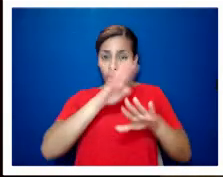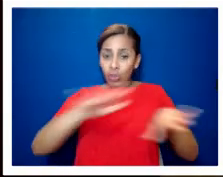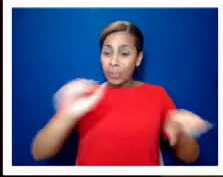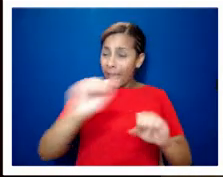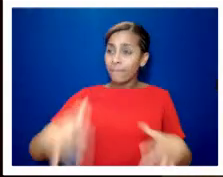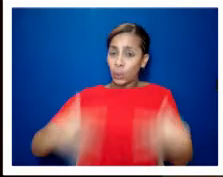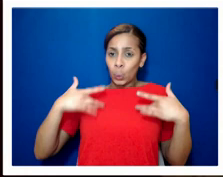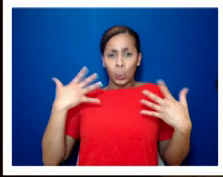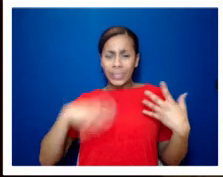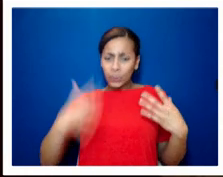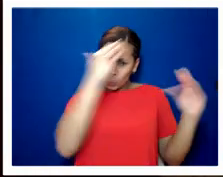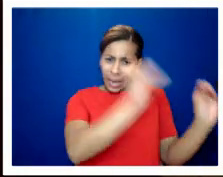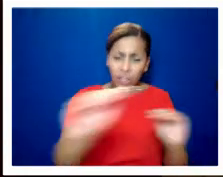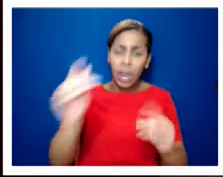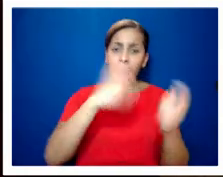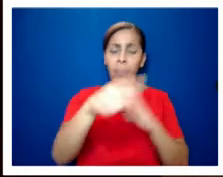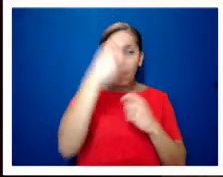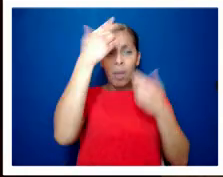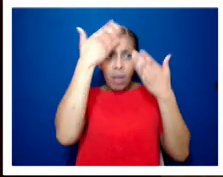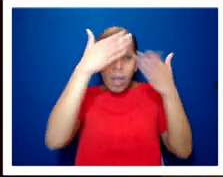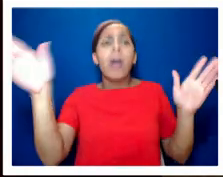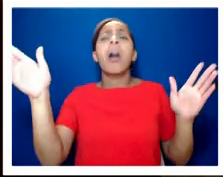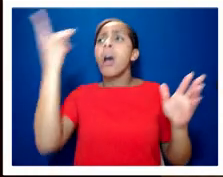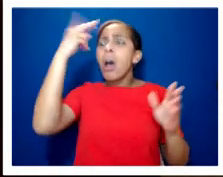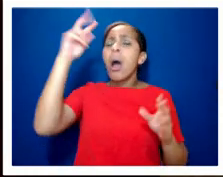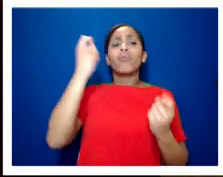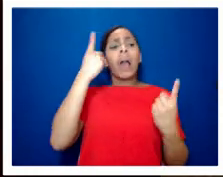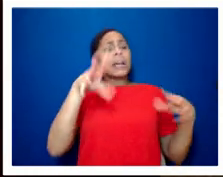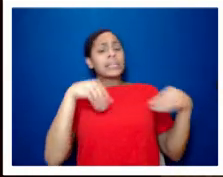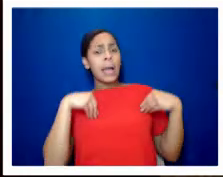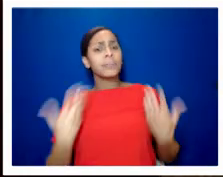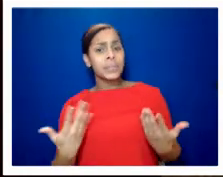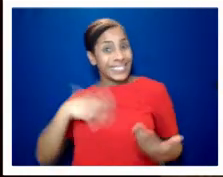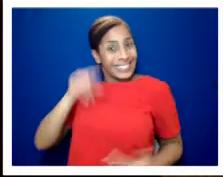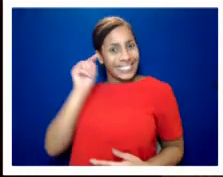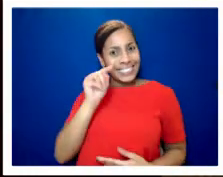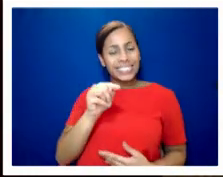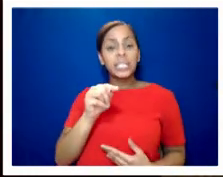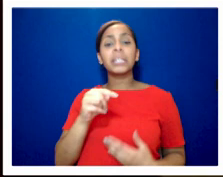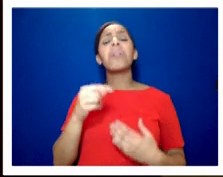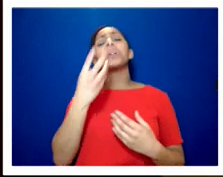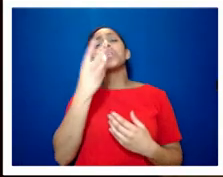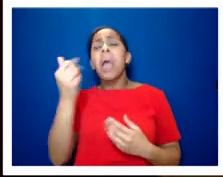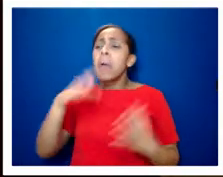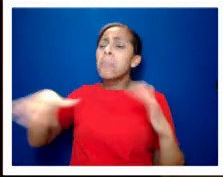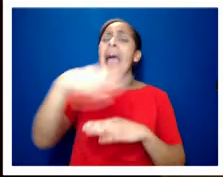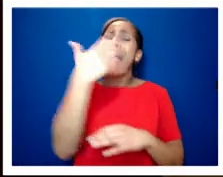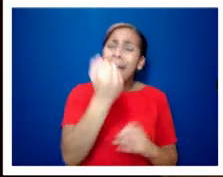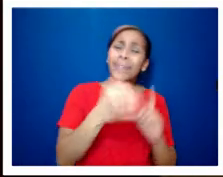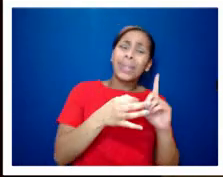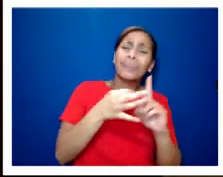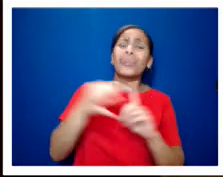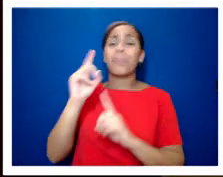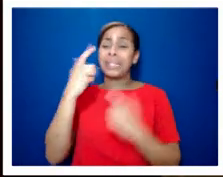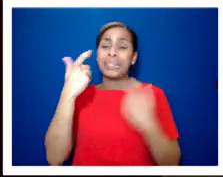age um and engage with them i think there is there is improvement in some quarters but um it's not it's nowhere near